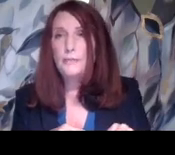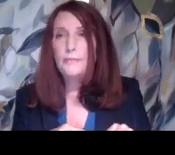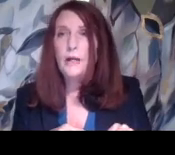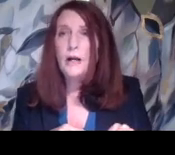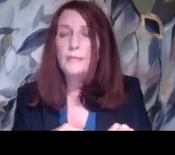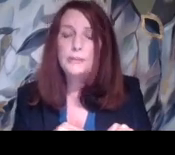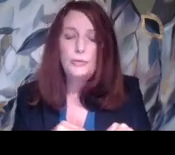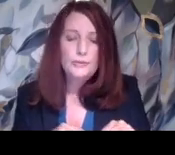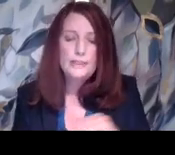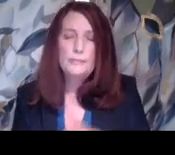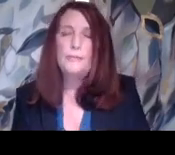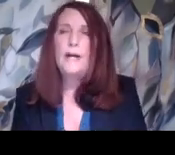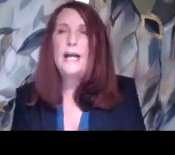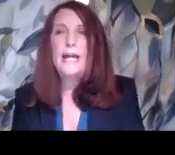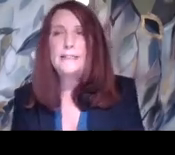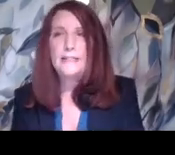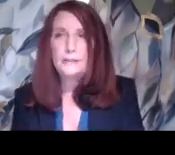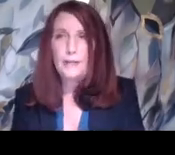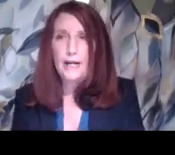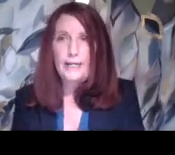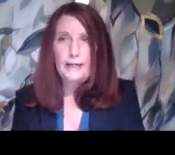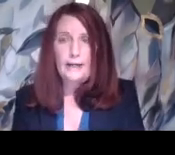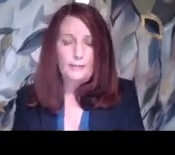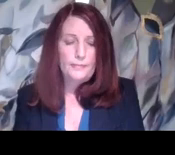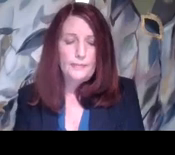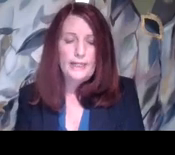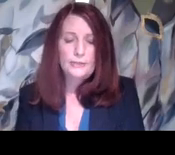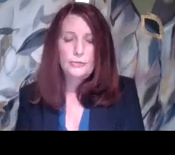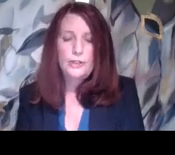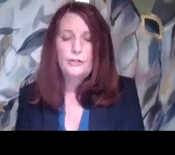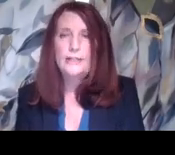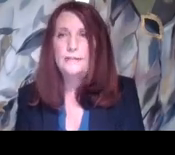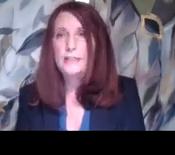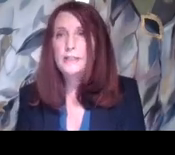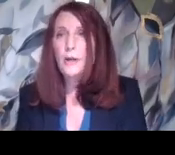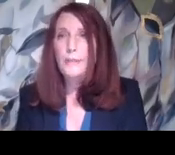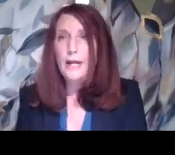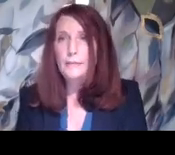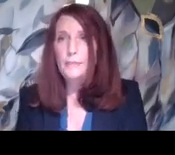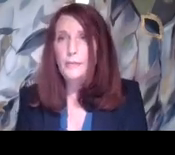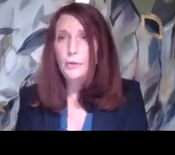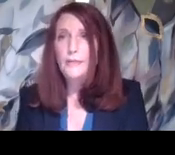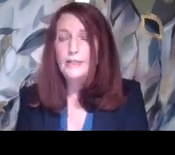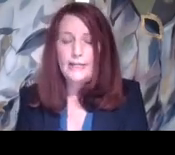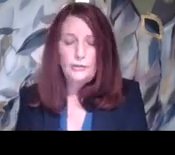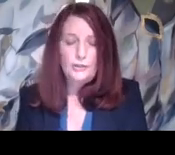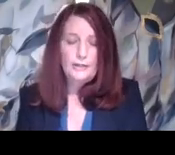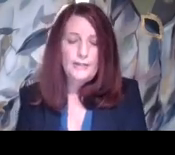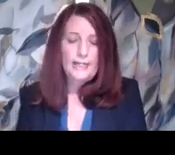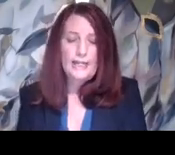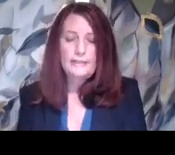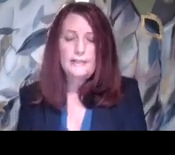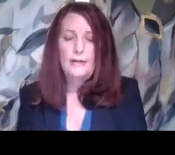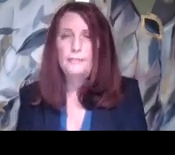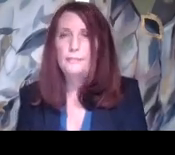barrier. Um, and schools can provide access by, in extracurricular activities by moving. They, they could,